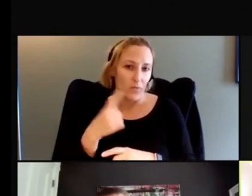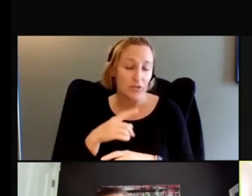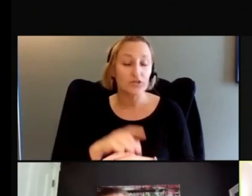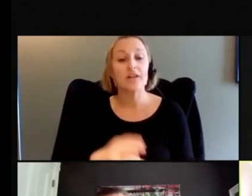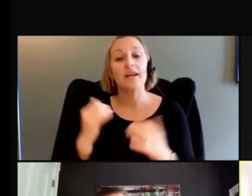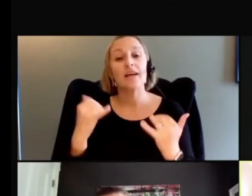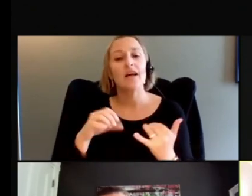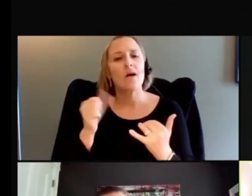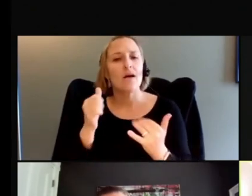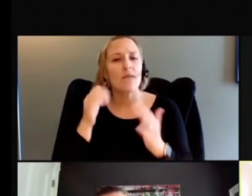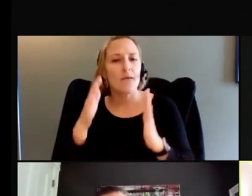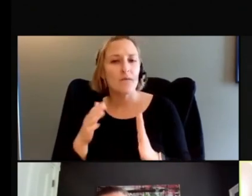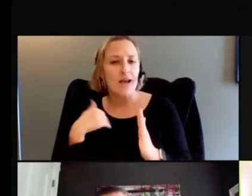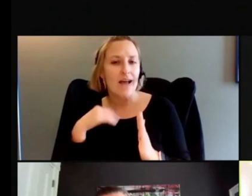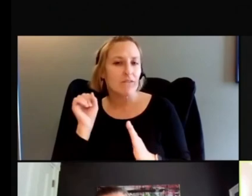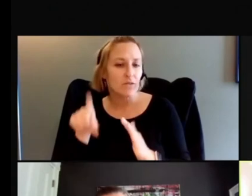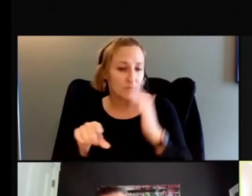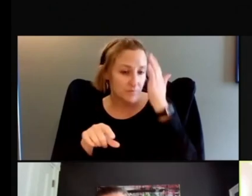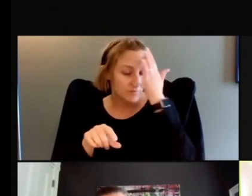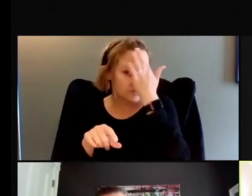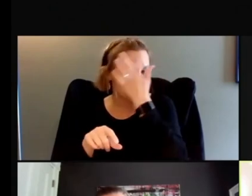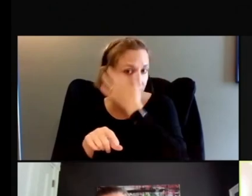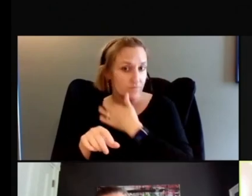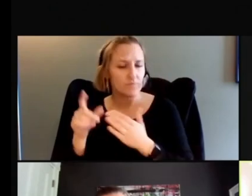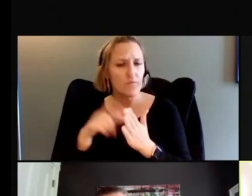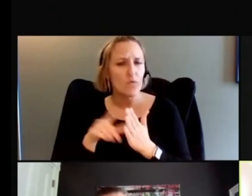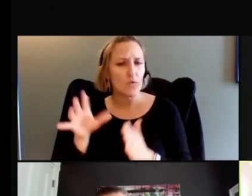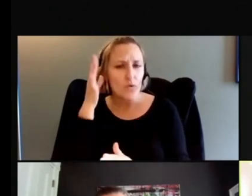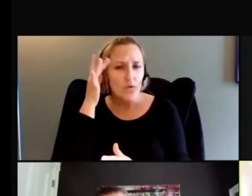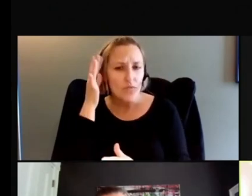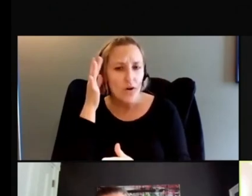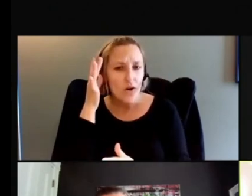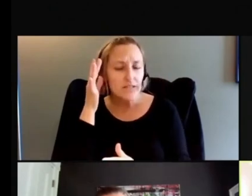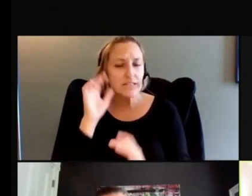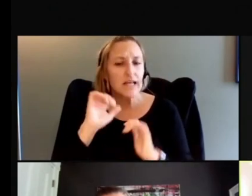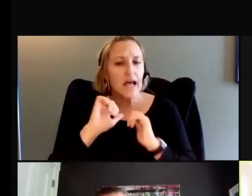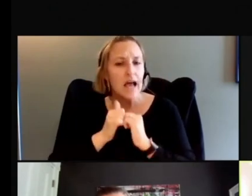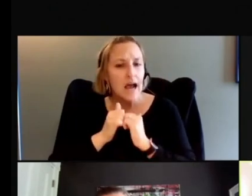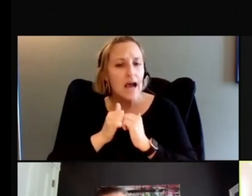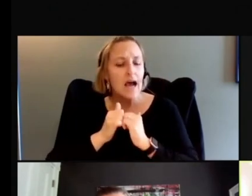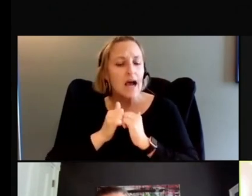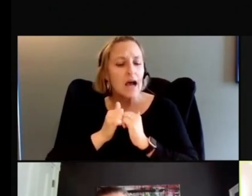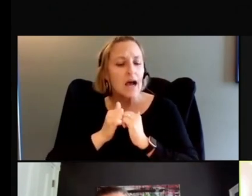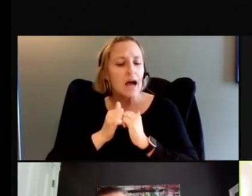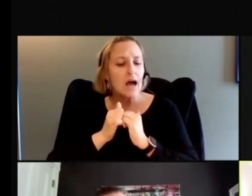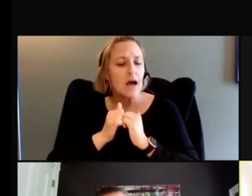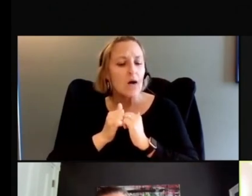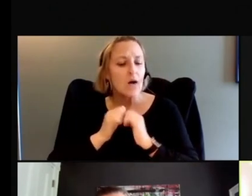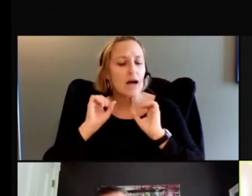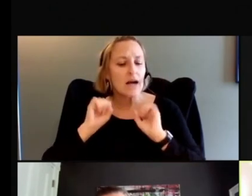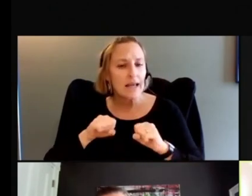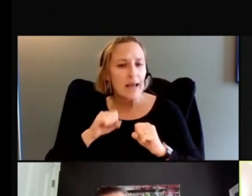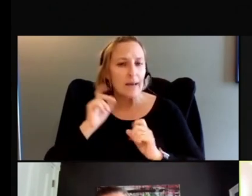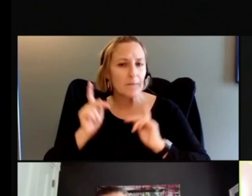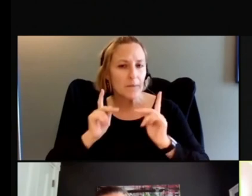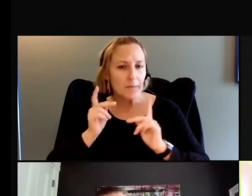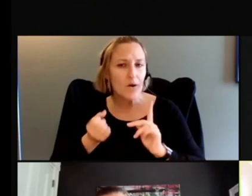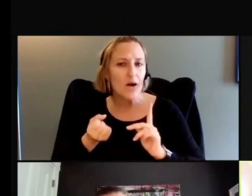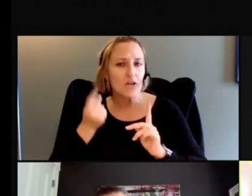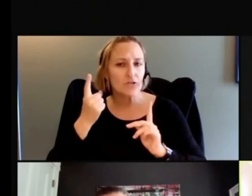question. What are your thoughts in value? How do individuals understand the benefits to you?